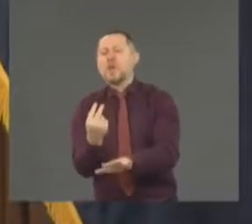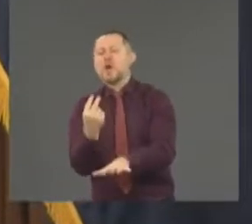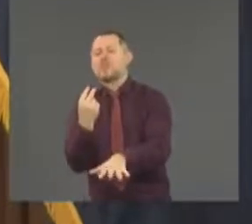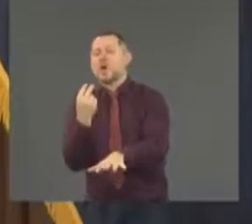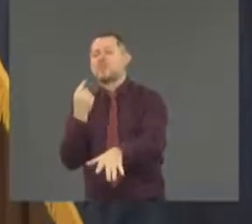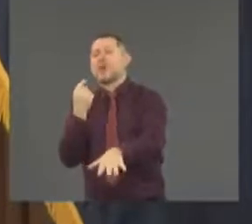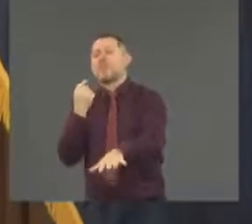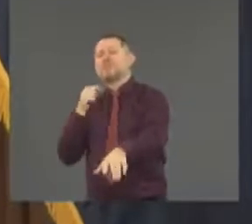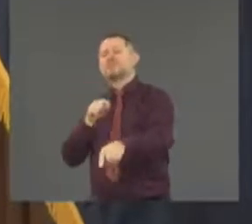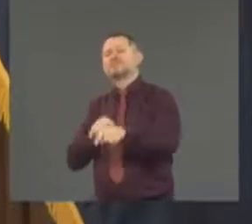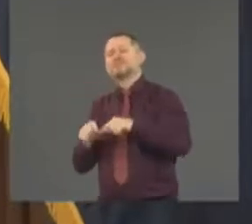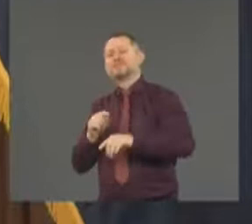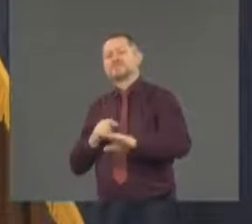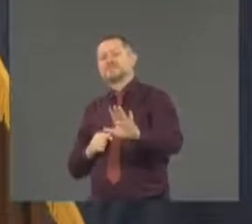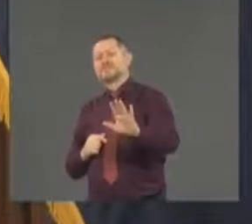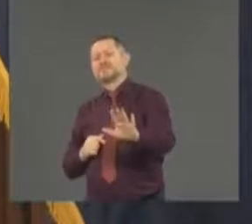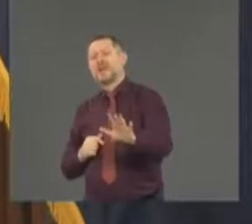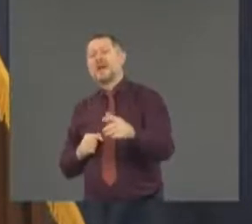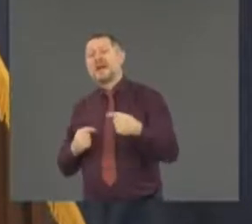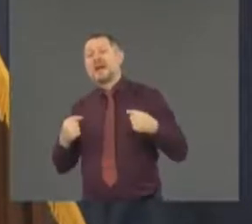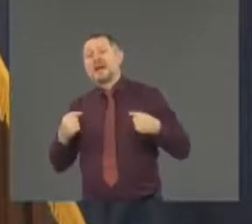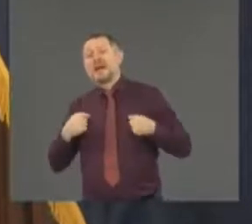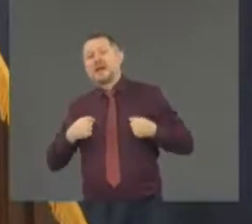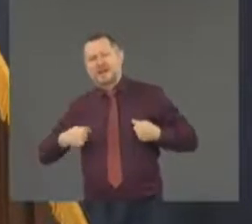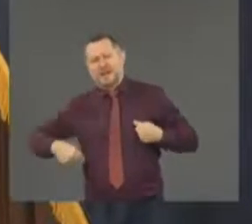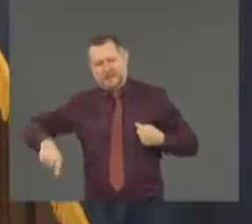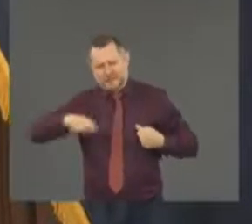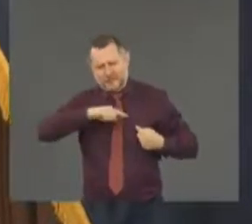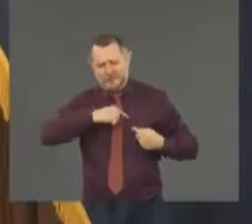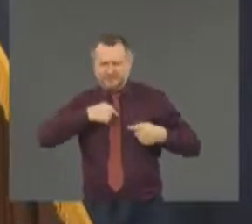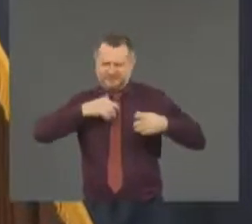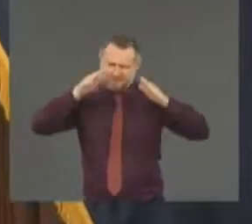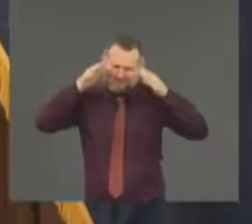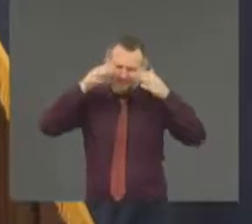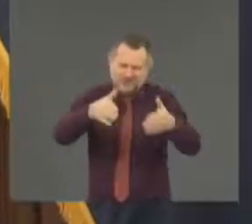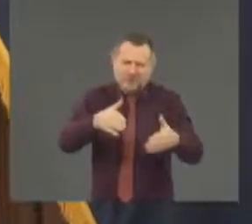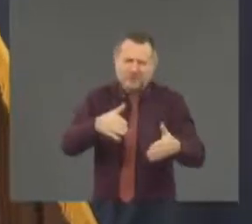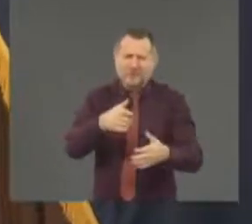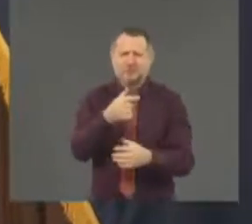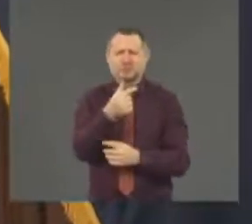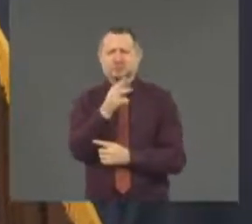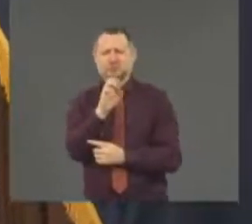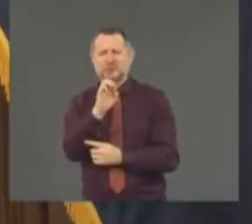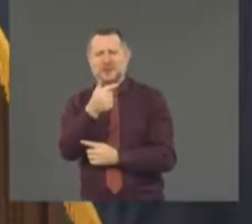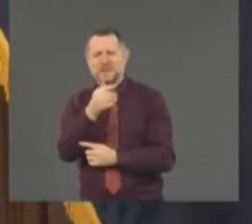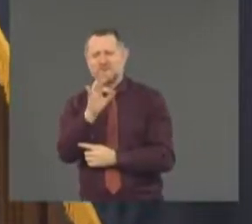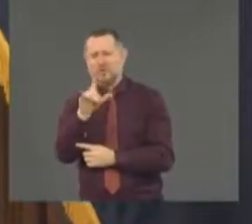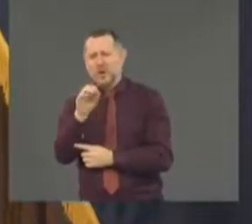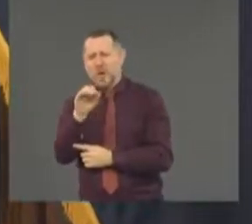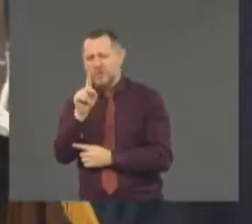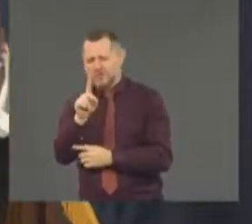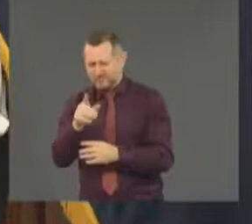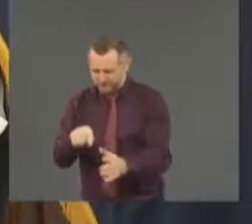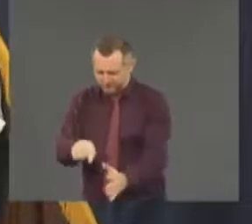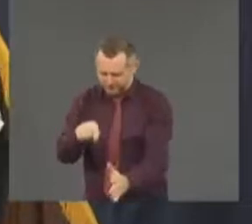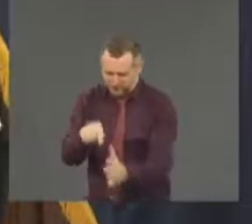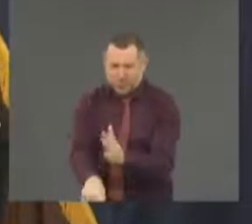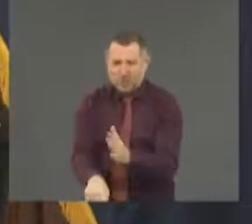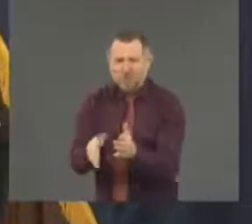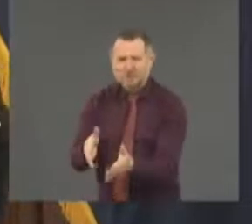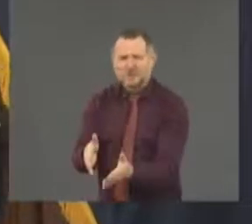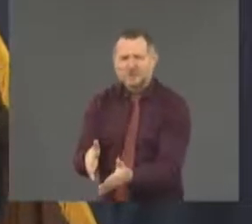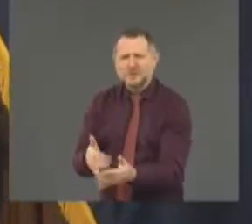We're dealing with the Greg Floyd murder in a hyperpolitical environment. We were dealing with